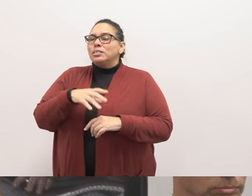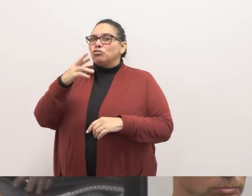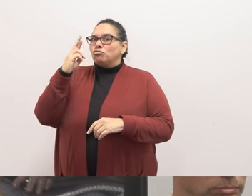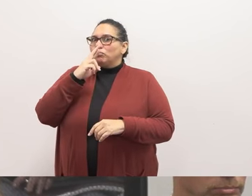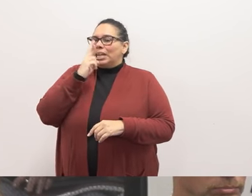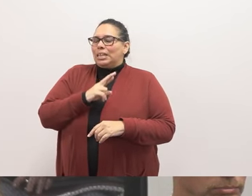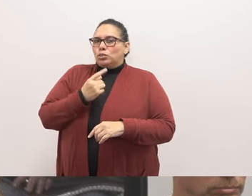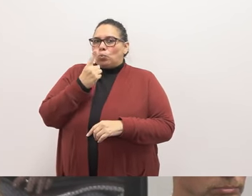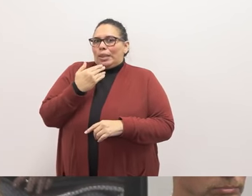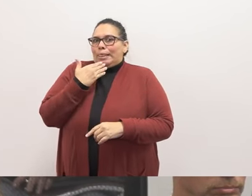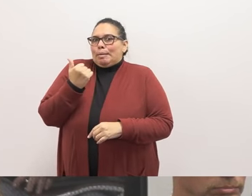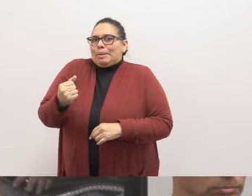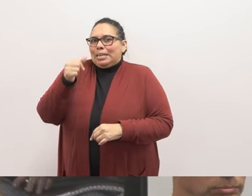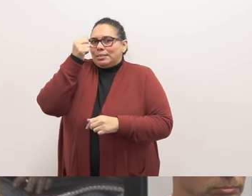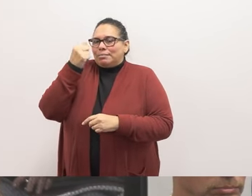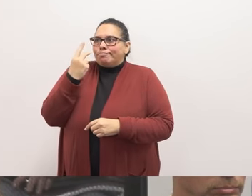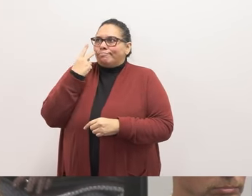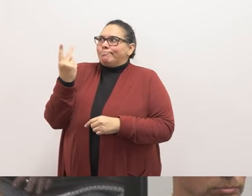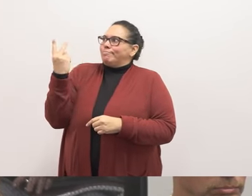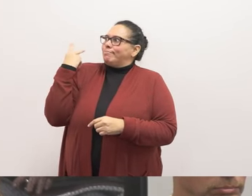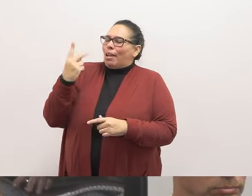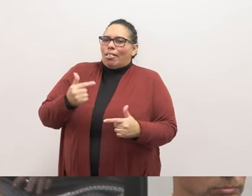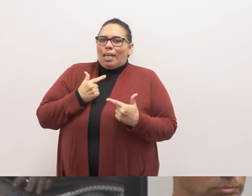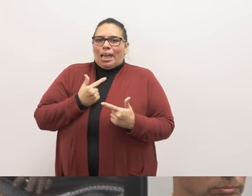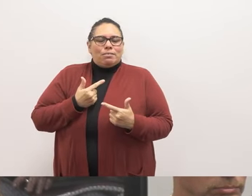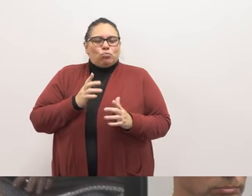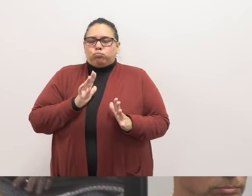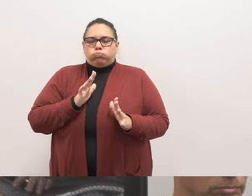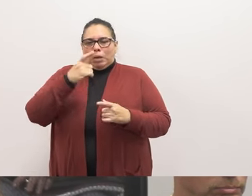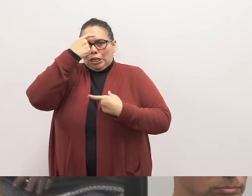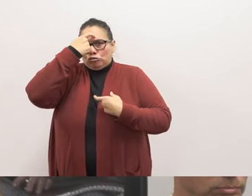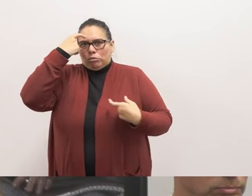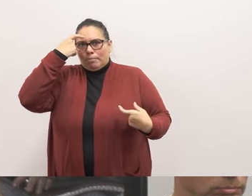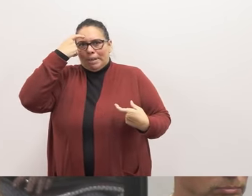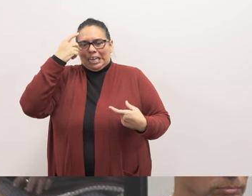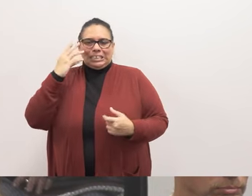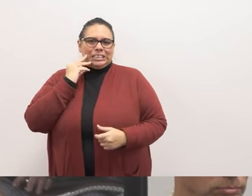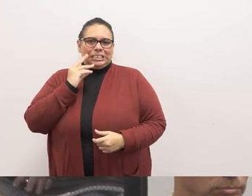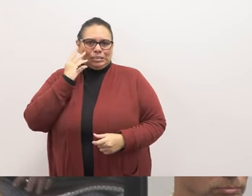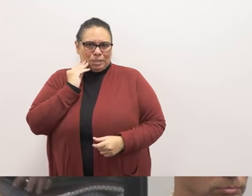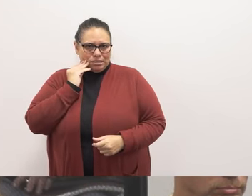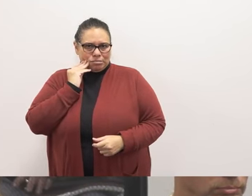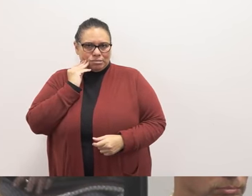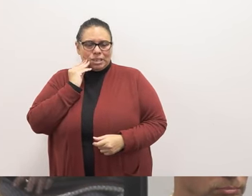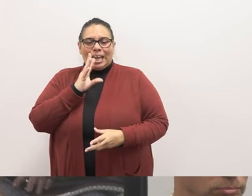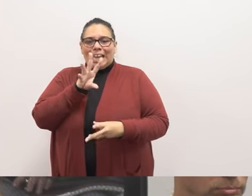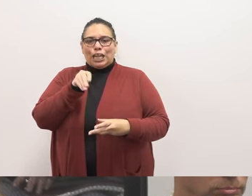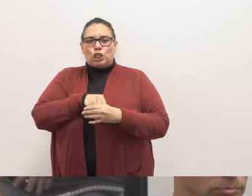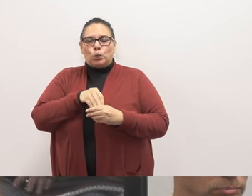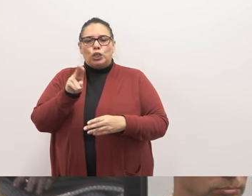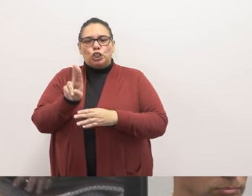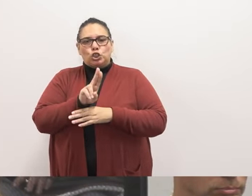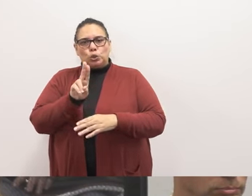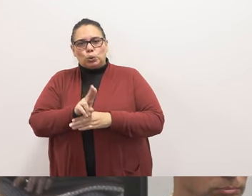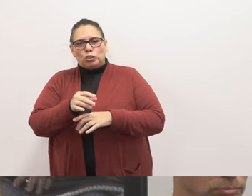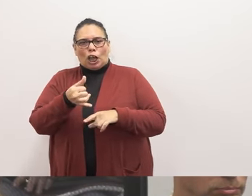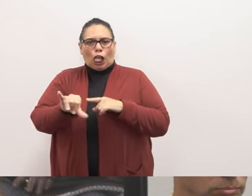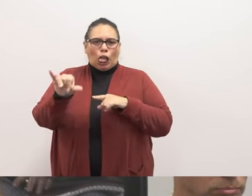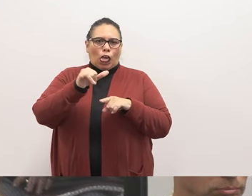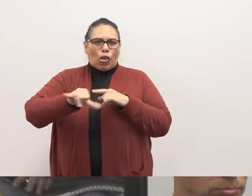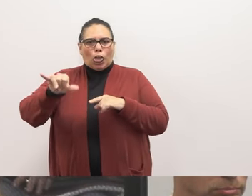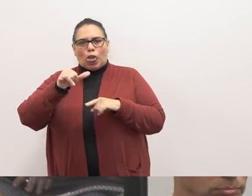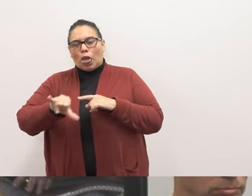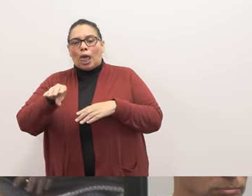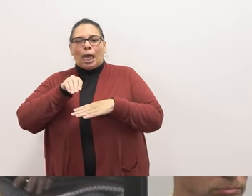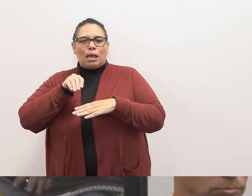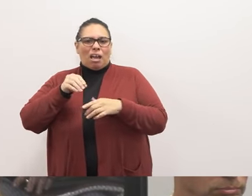to be one of the best memories of their lives was instead a traumatic experience. An experience that included the use of constant profanity allowed by the